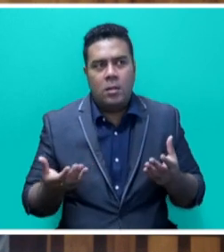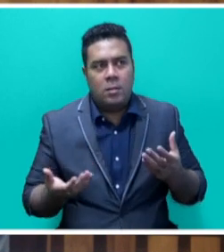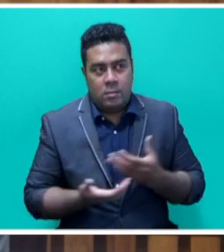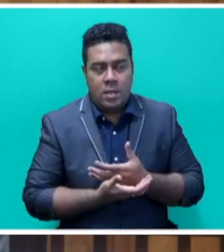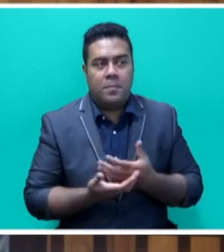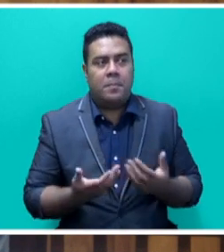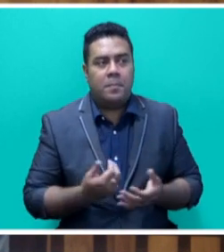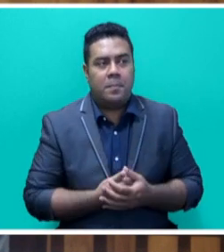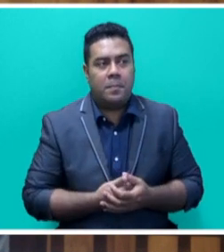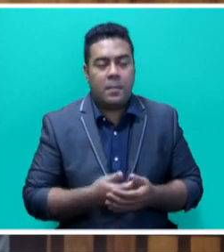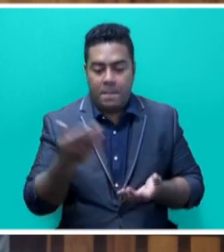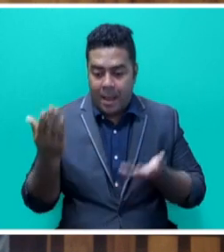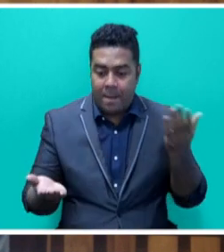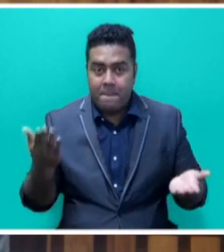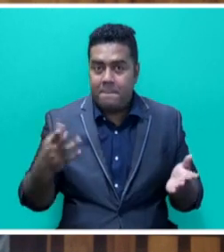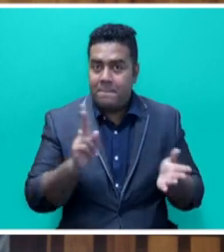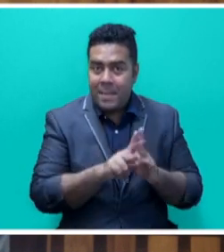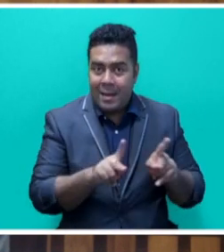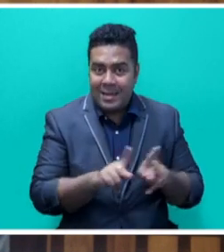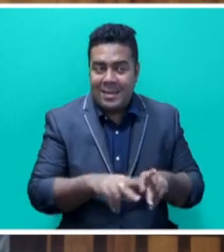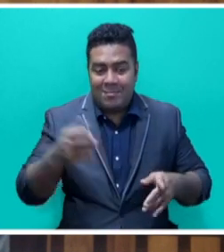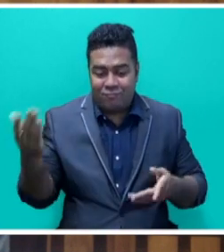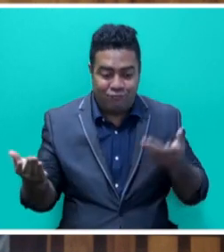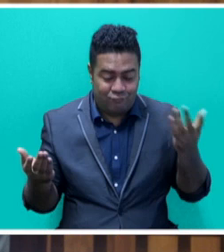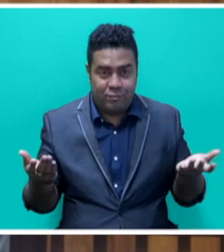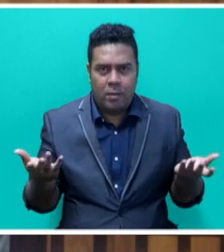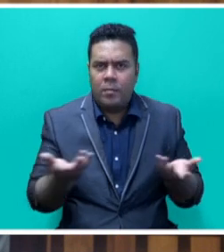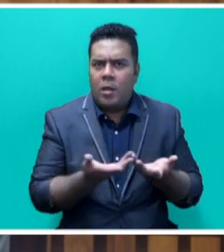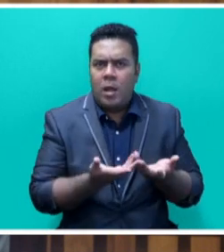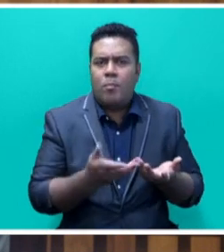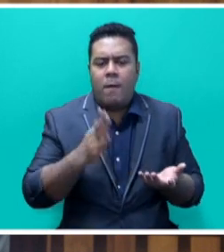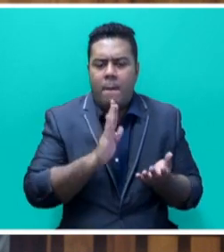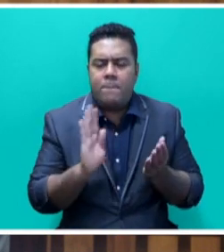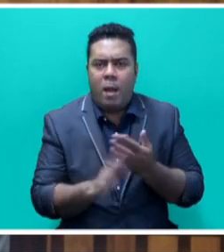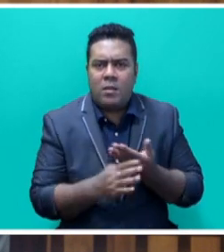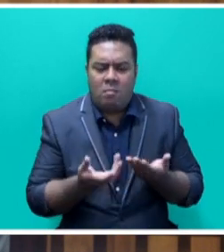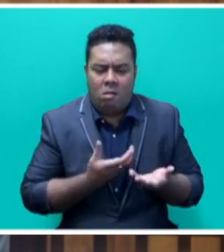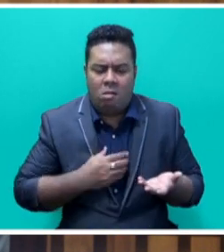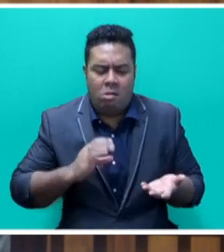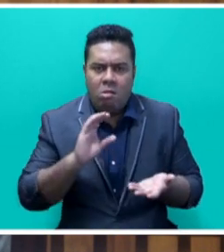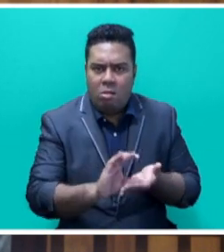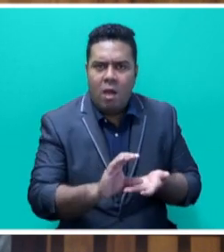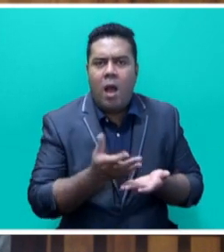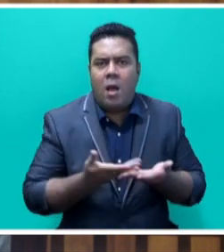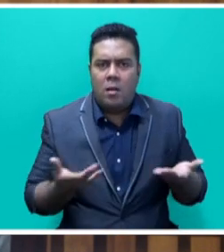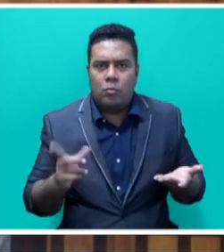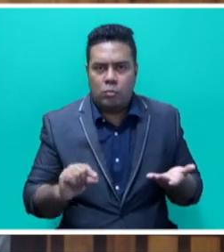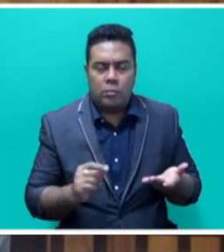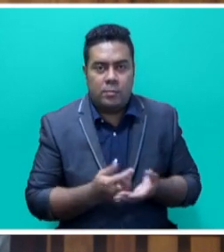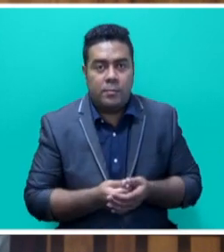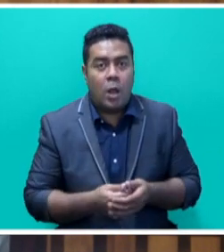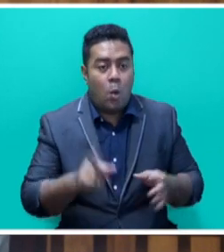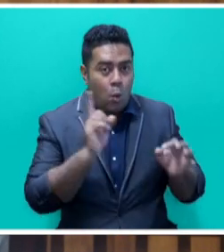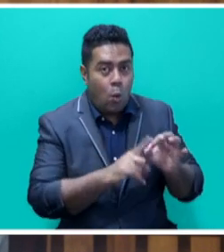development partners and equity-based financing from the private sector. Mr. Speaker, sir, our goals for the ocean at